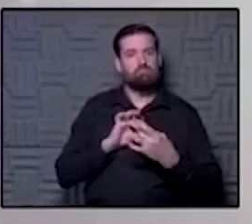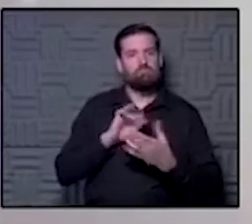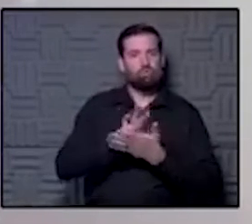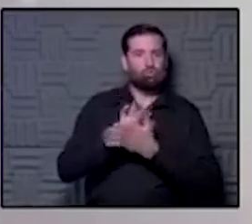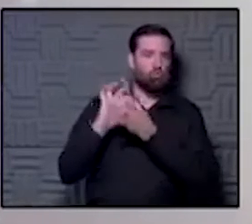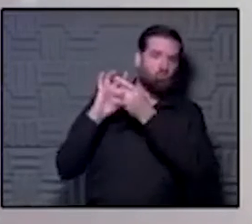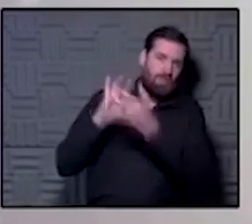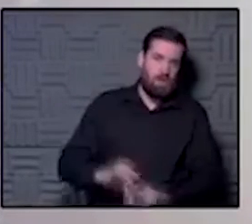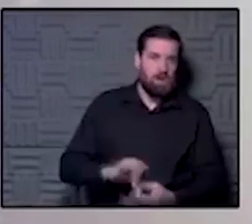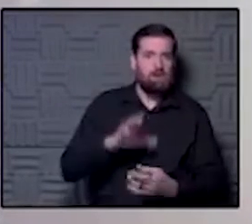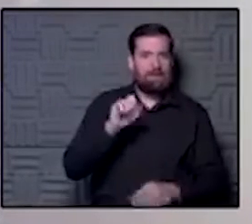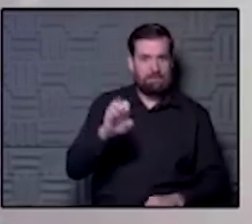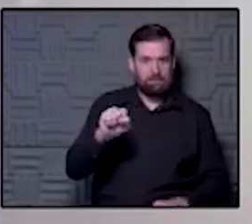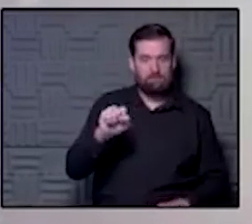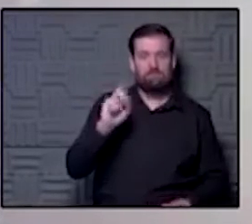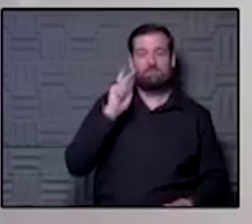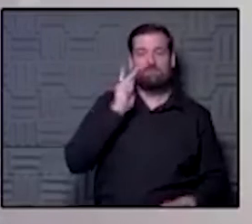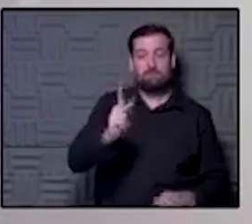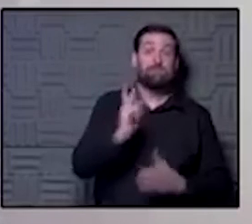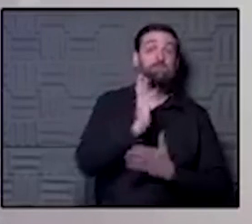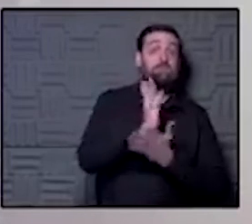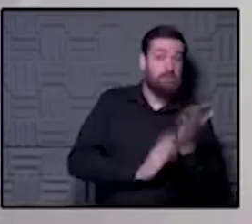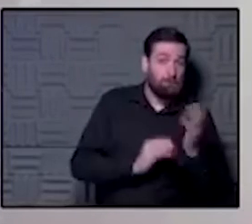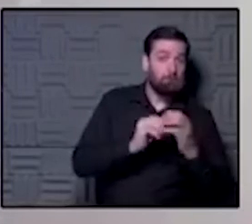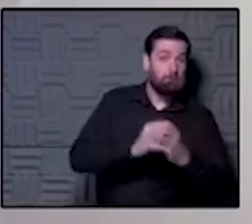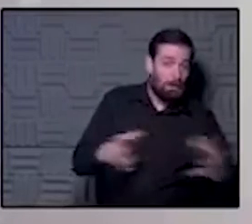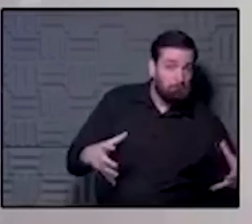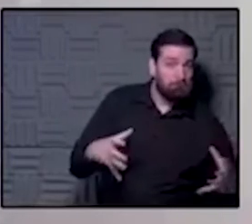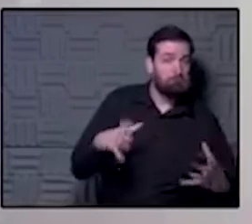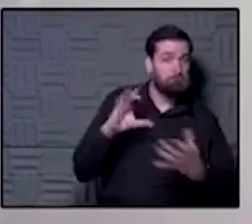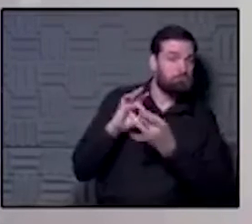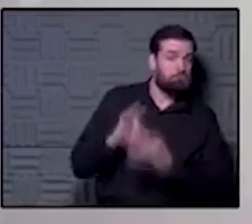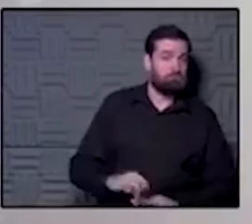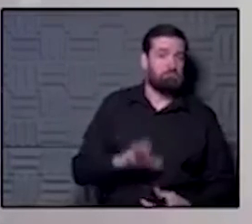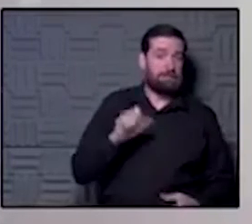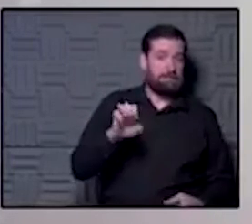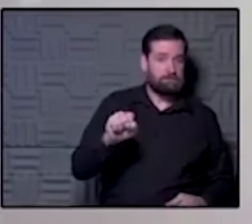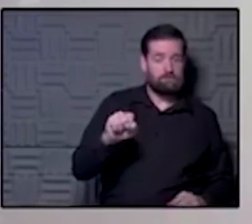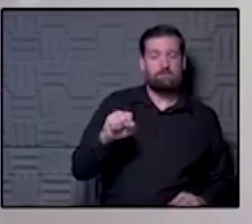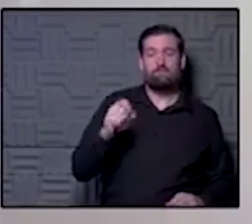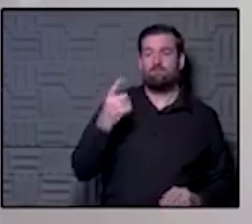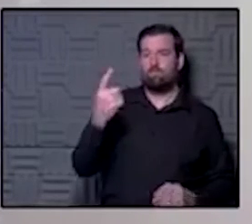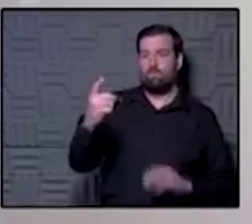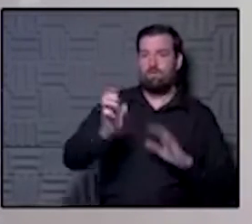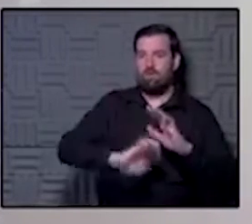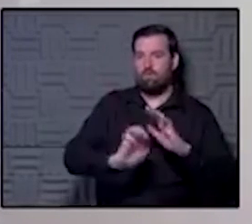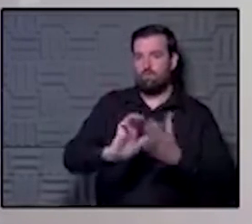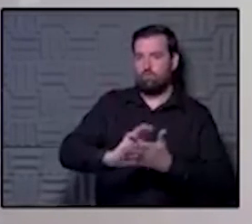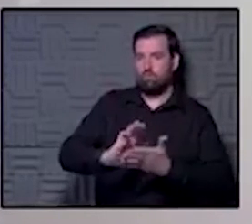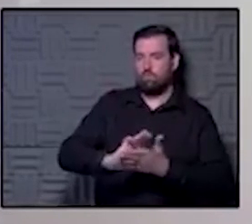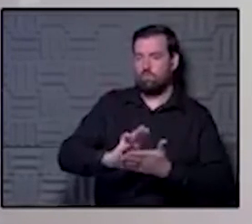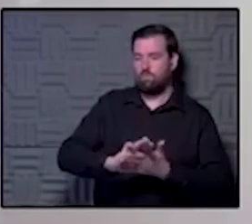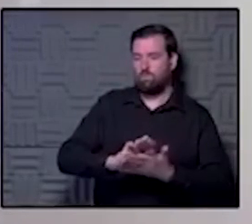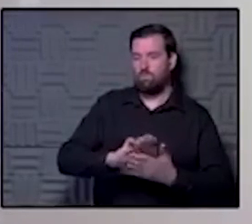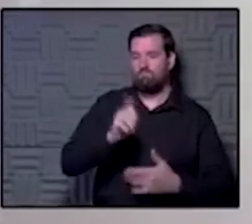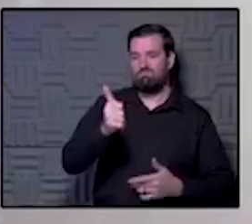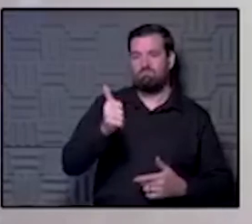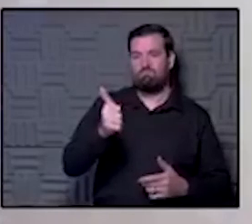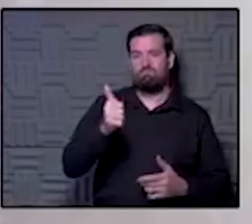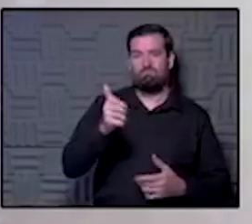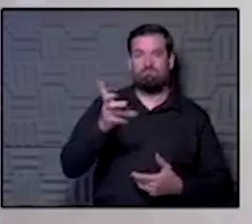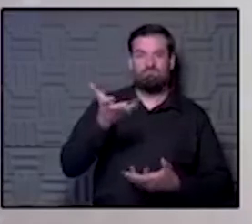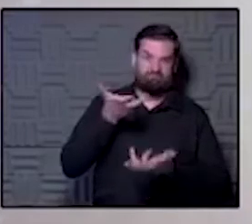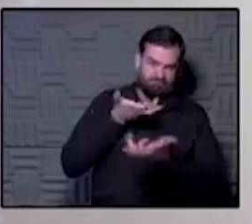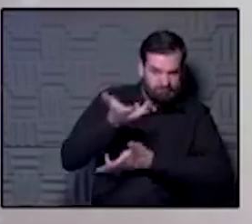We have seen some cases and outbreaks types of schools. There was one elementary school in our area that we worked with